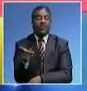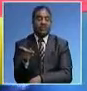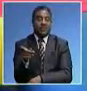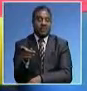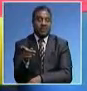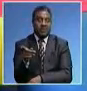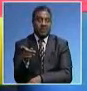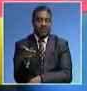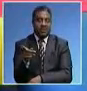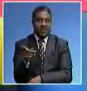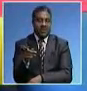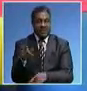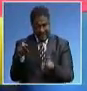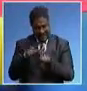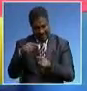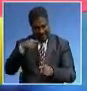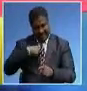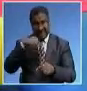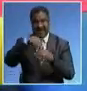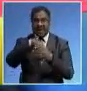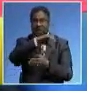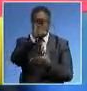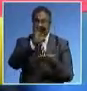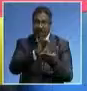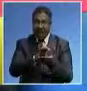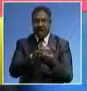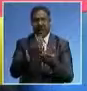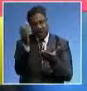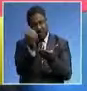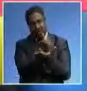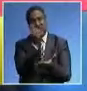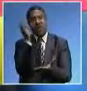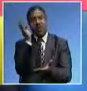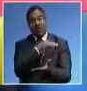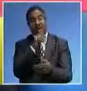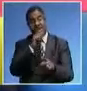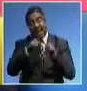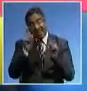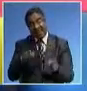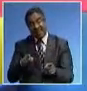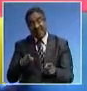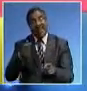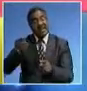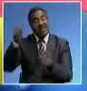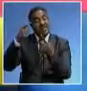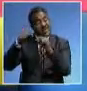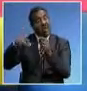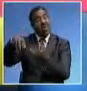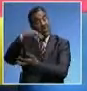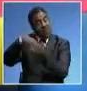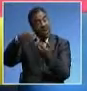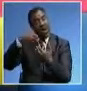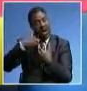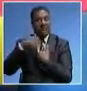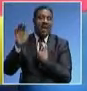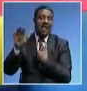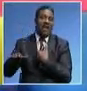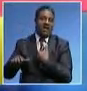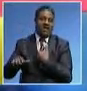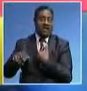Even I, in Choma, I won, but it was against all odds. It is that kind of impunity